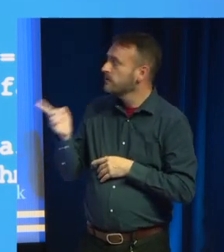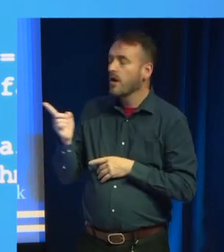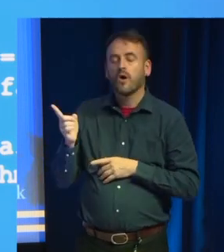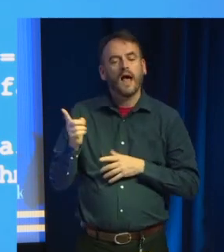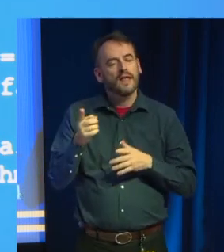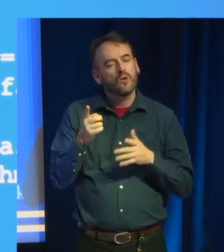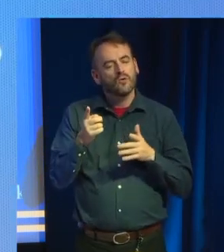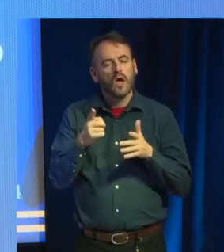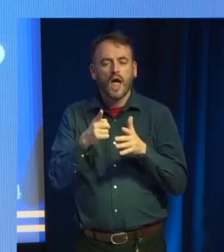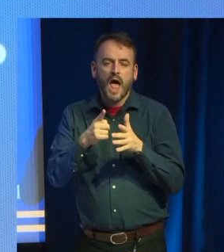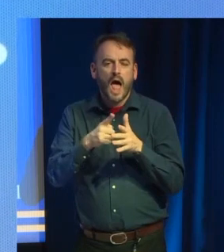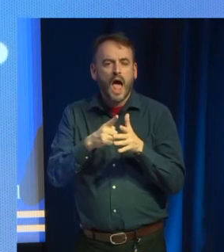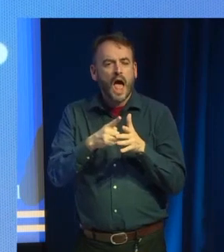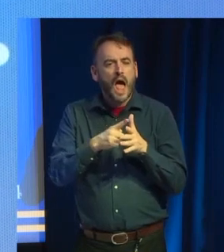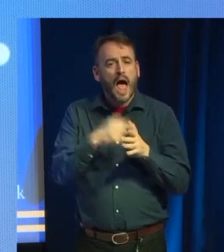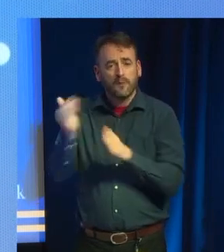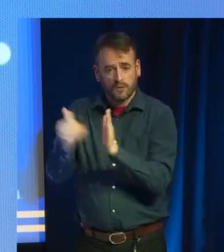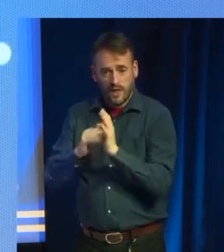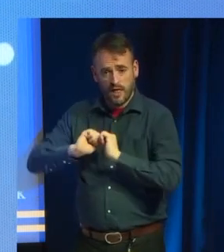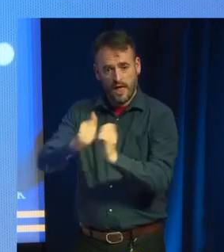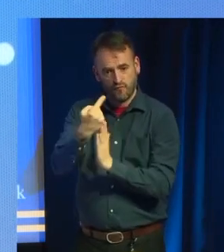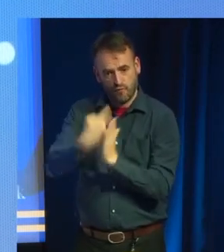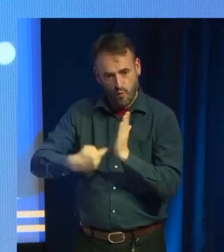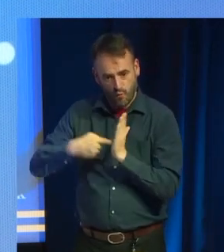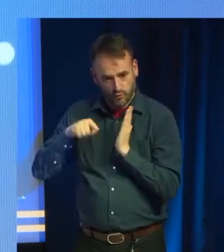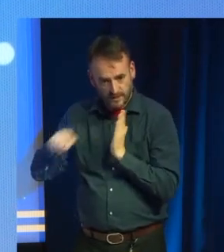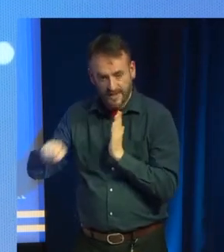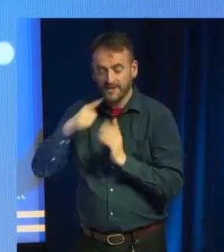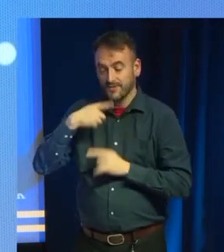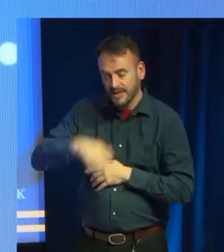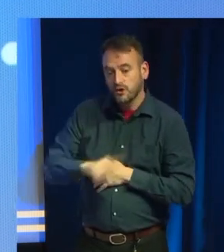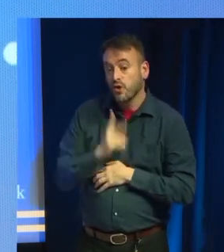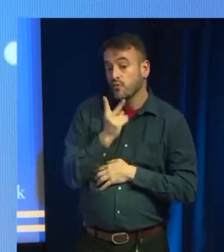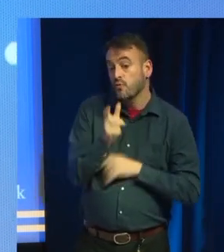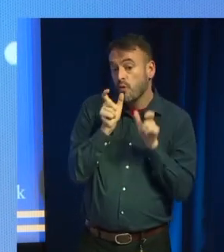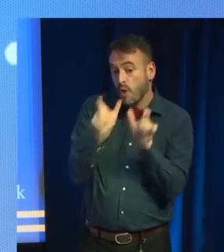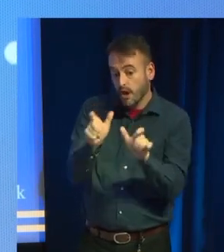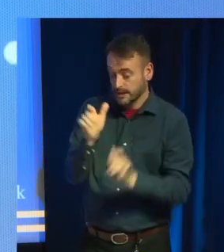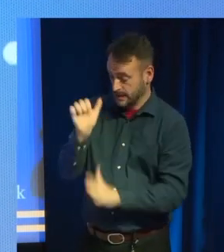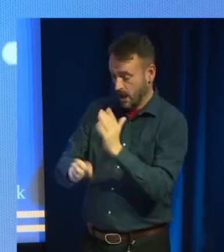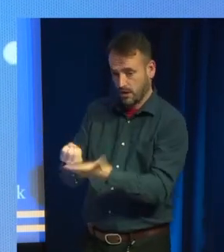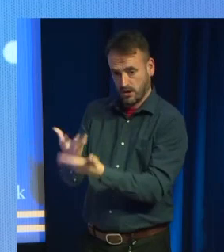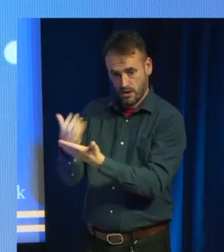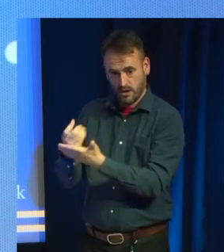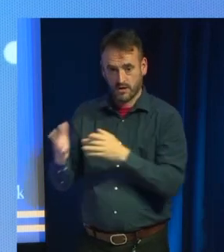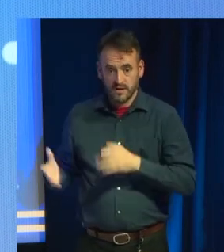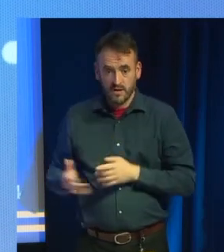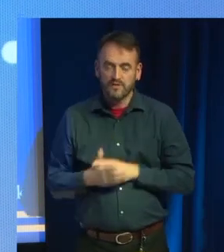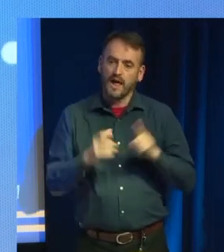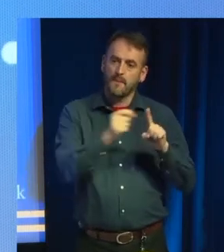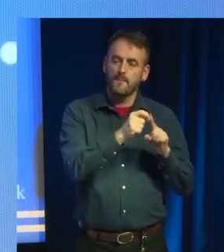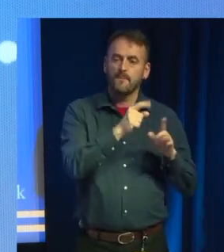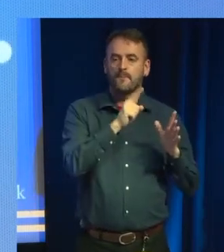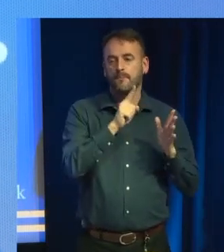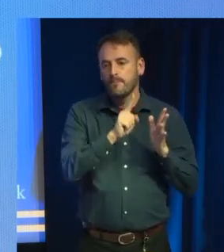skill, which means if your game is one word, like Pi Mania, you have to write it as two words, or they don't let you on. They